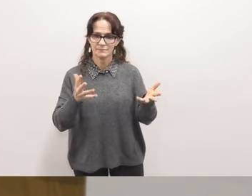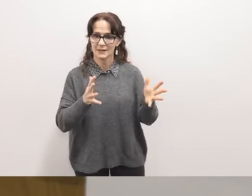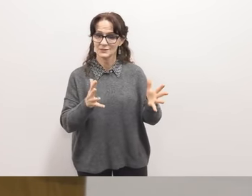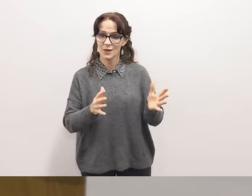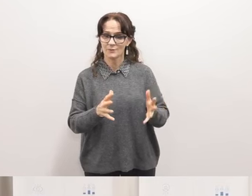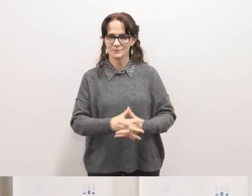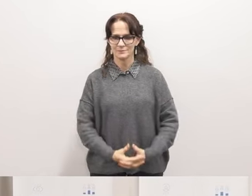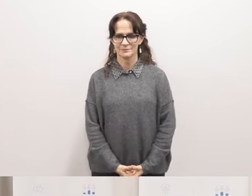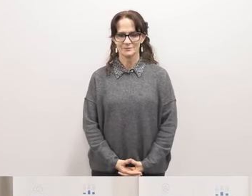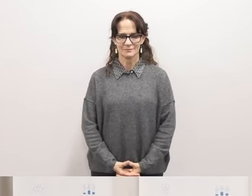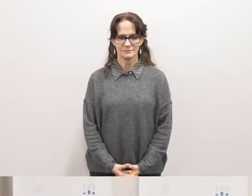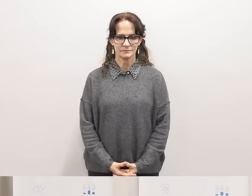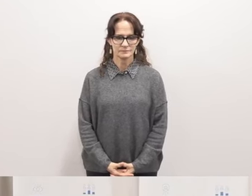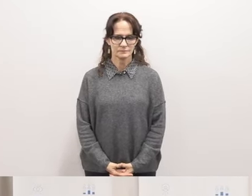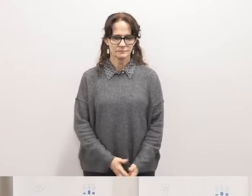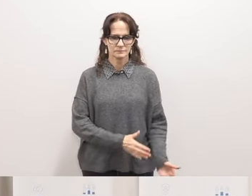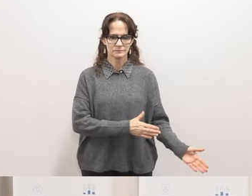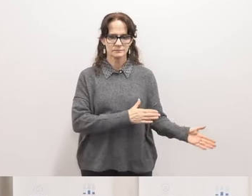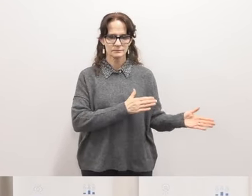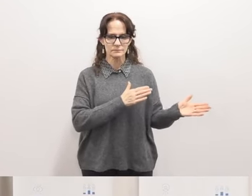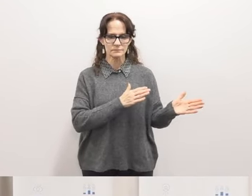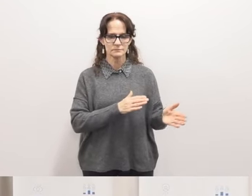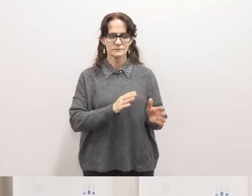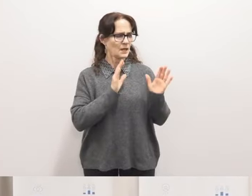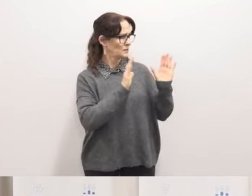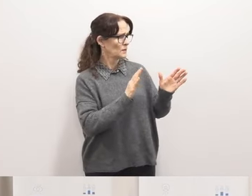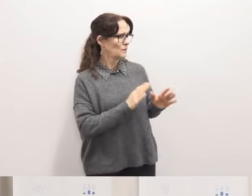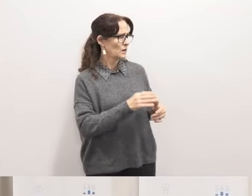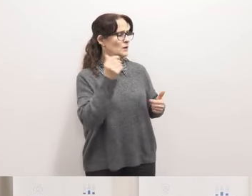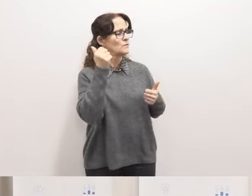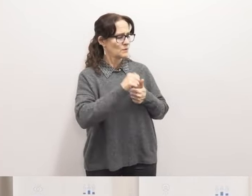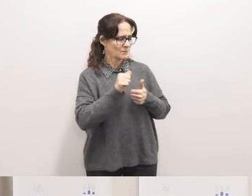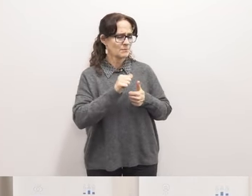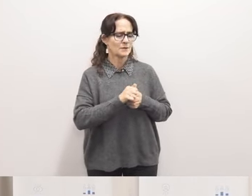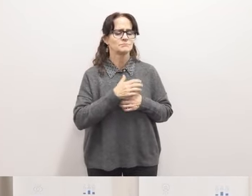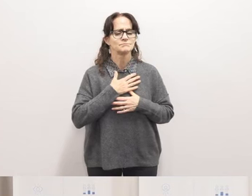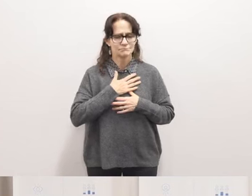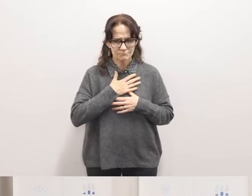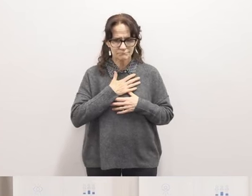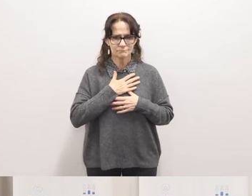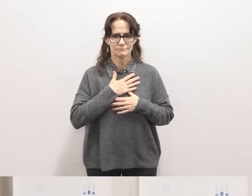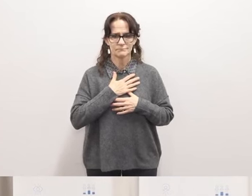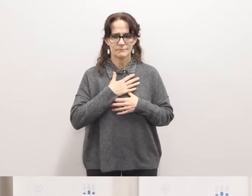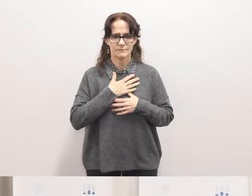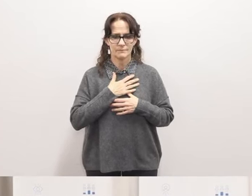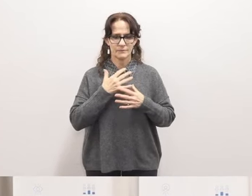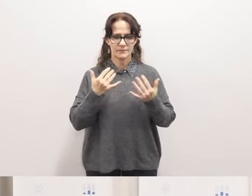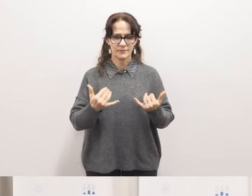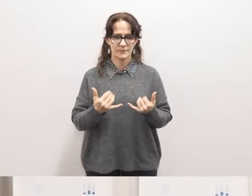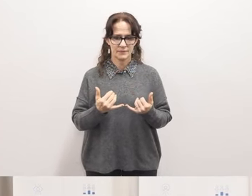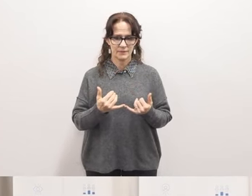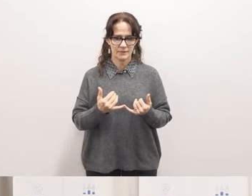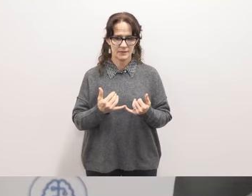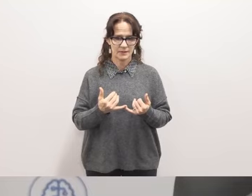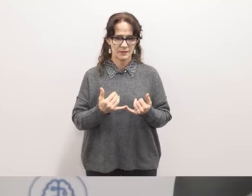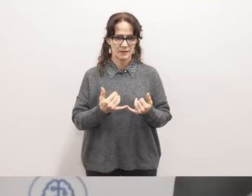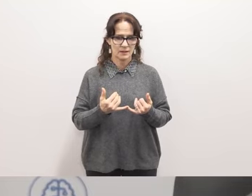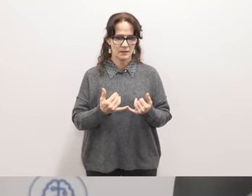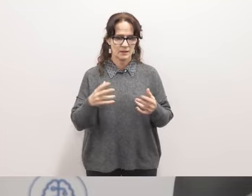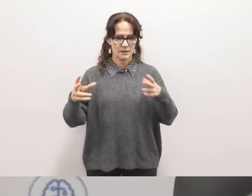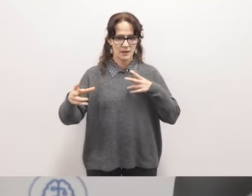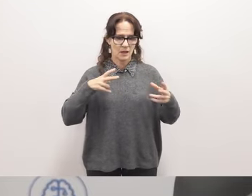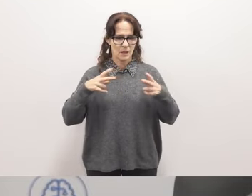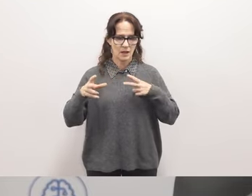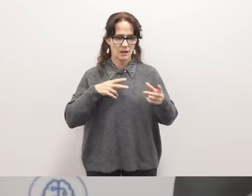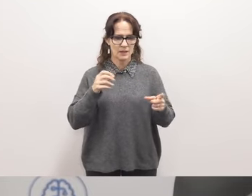i have to report thank you it's a wonderful reminder that in this in this holiday